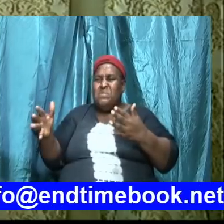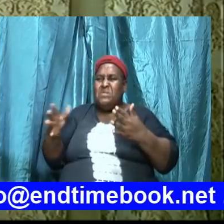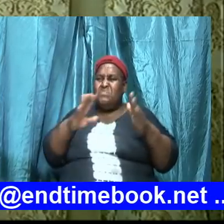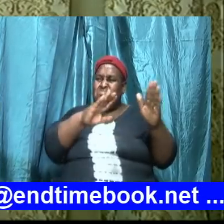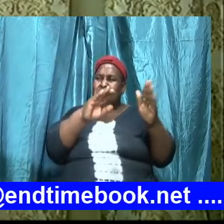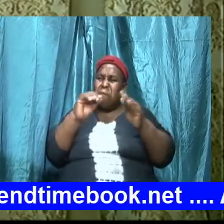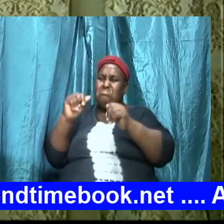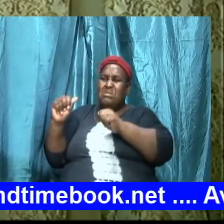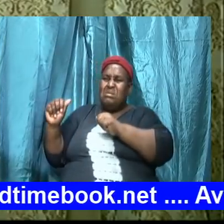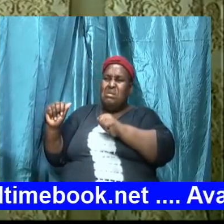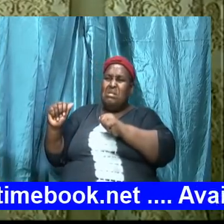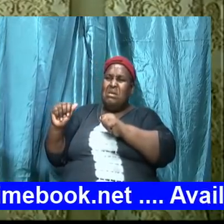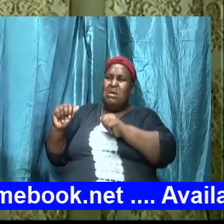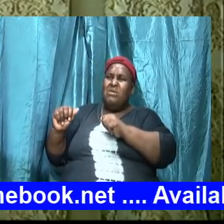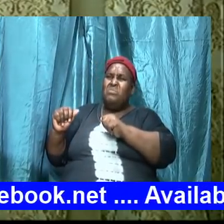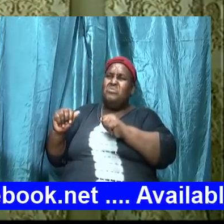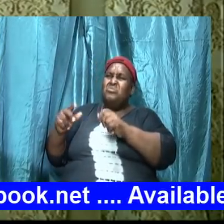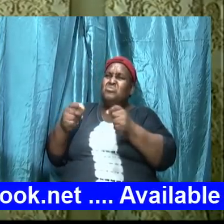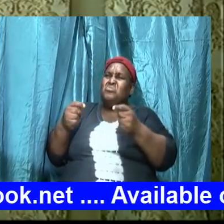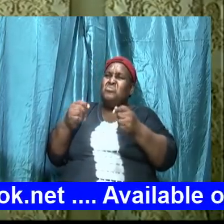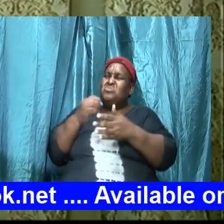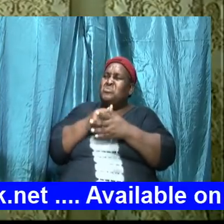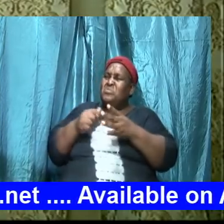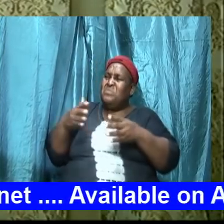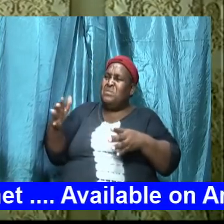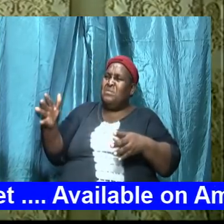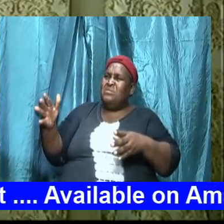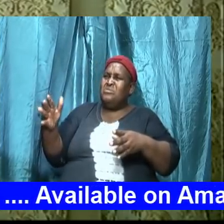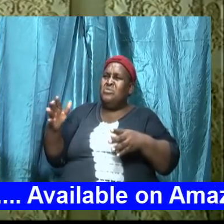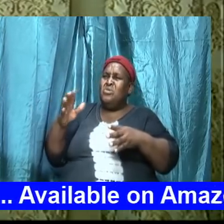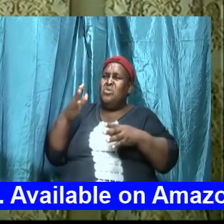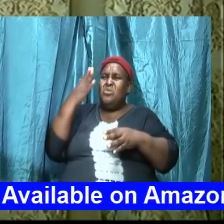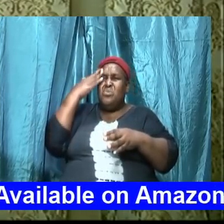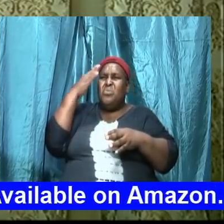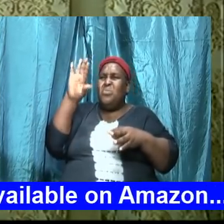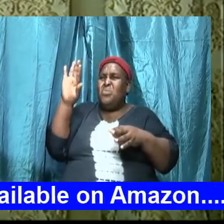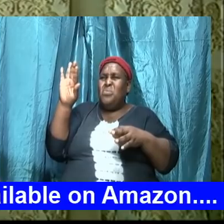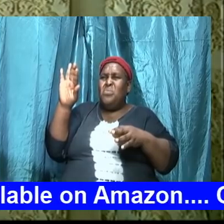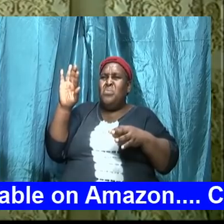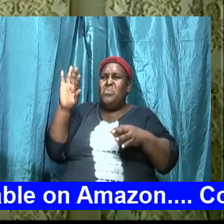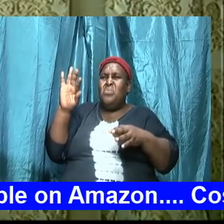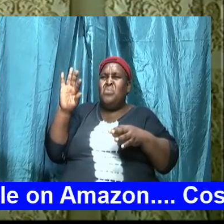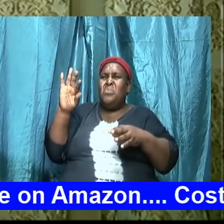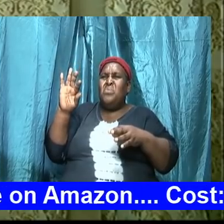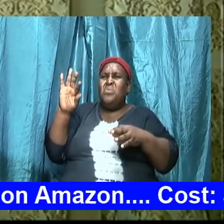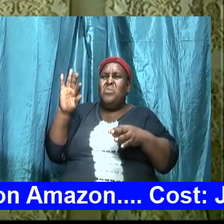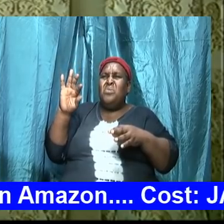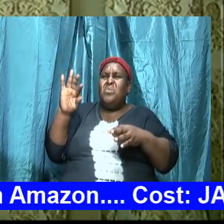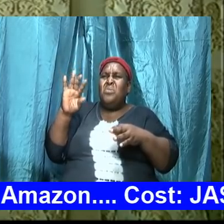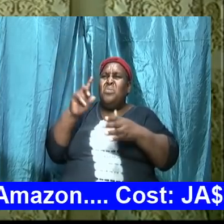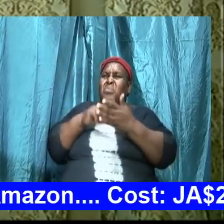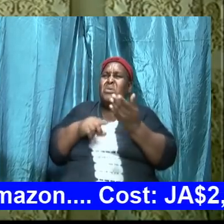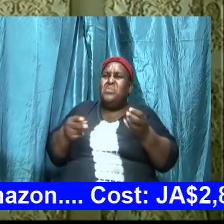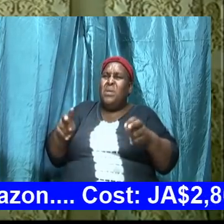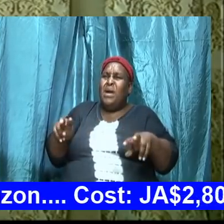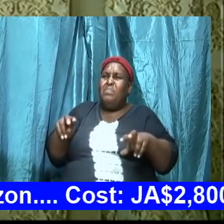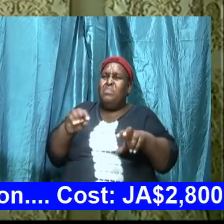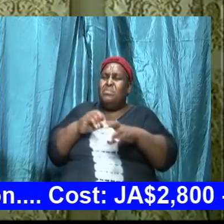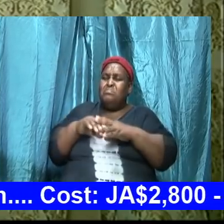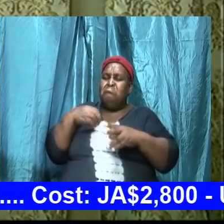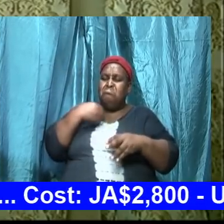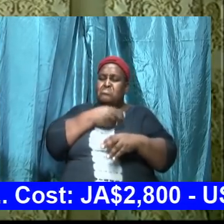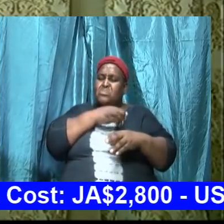them we just run doing some things only to find that we are becoming weaker and weaker